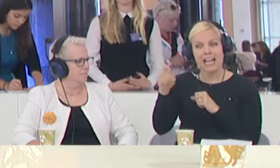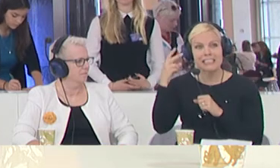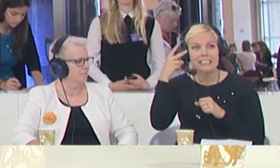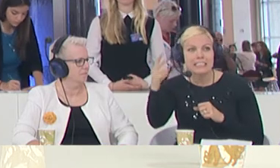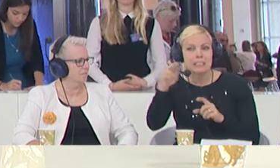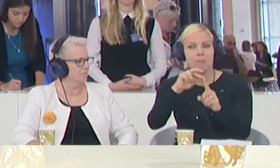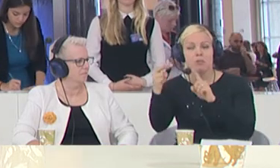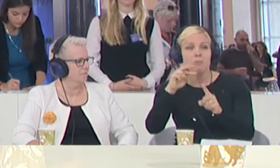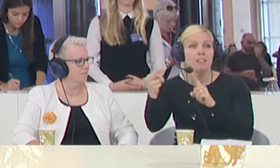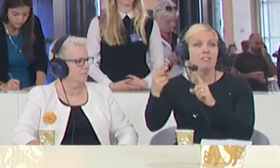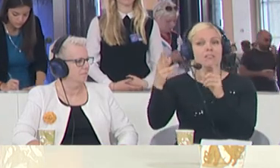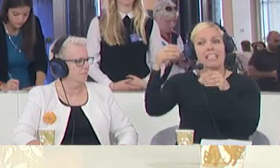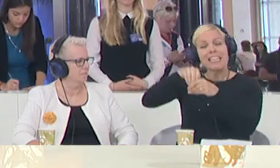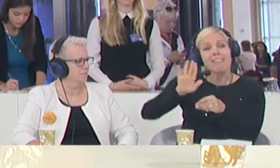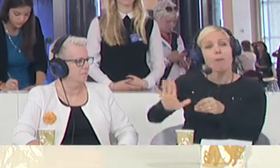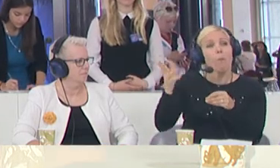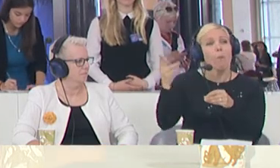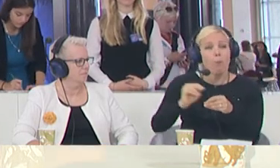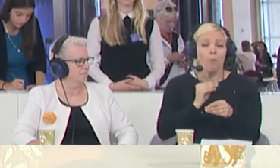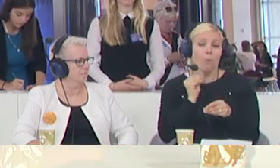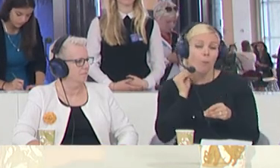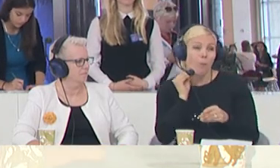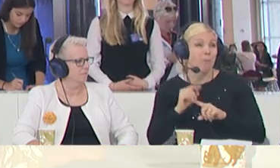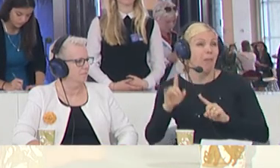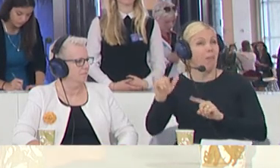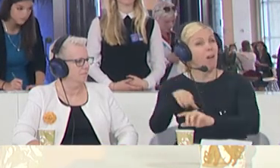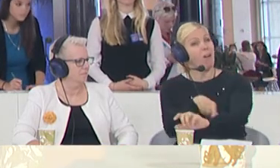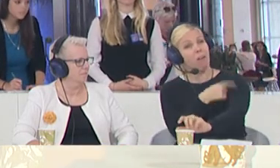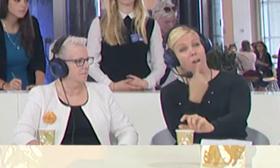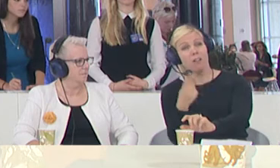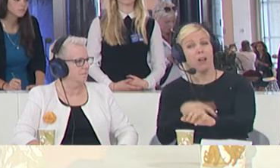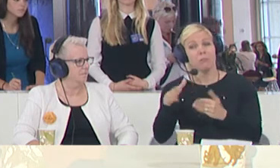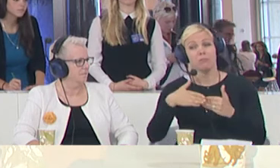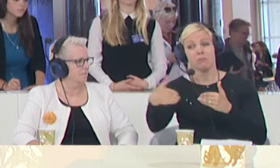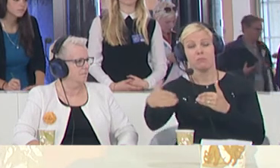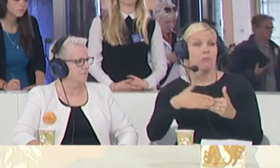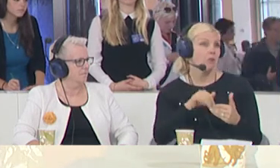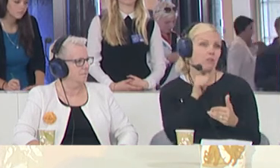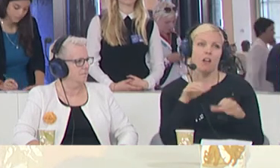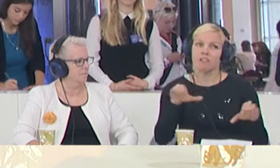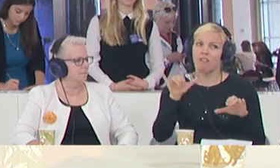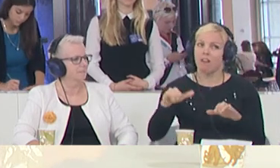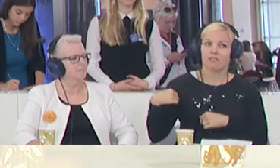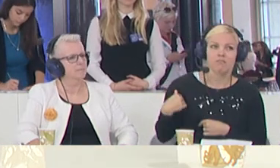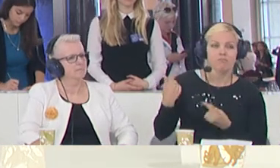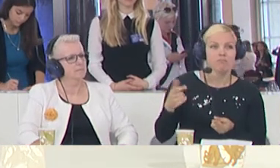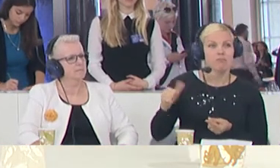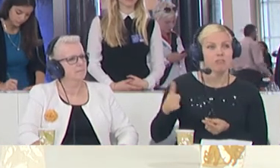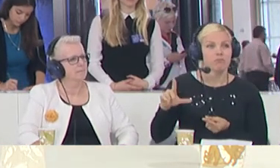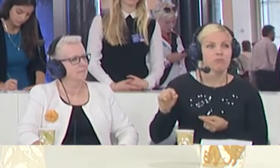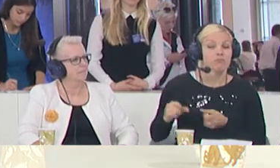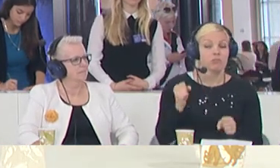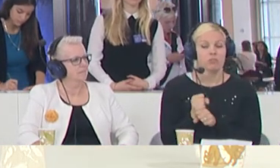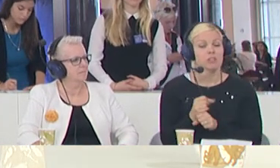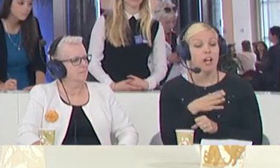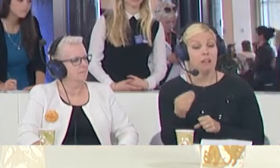takes long. And we have not been doing so for the last decades. And we should not forget that we can also not expect from people to say, look, I give up